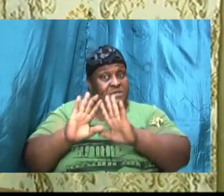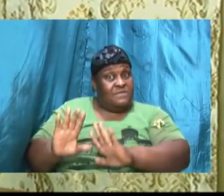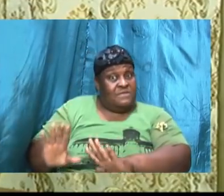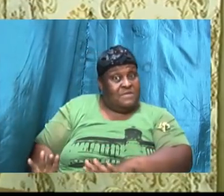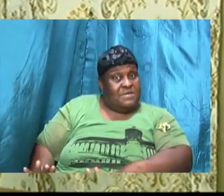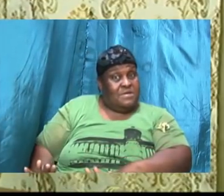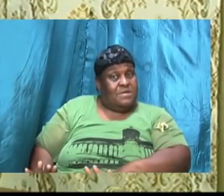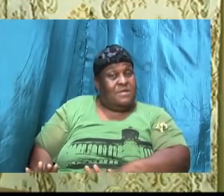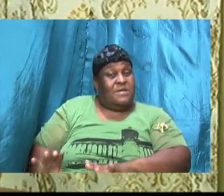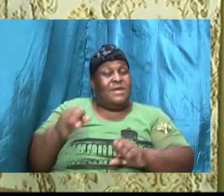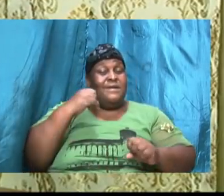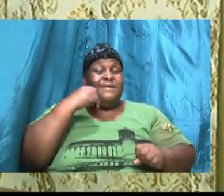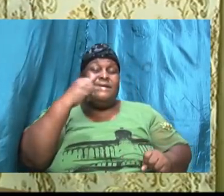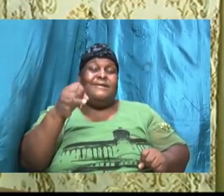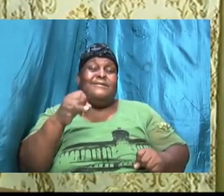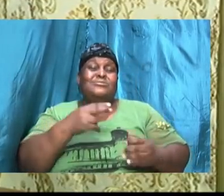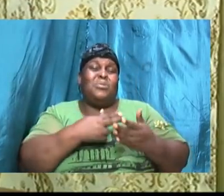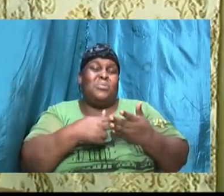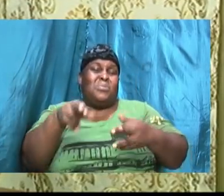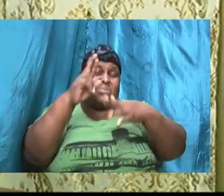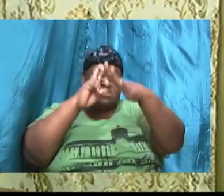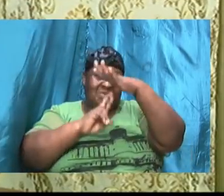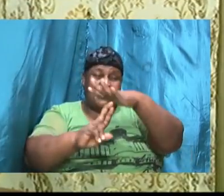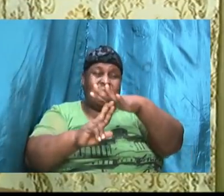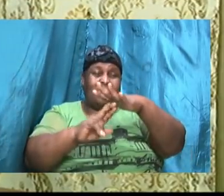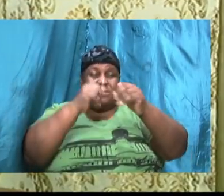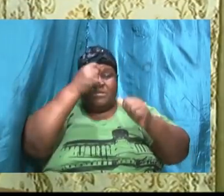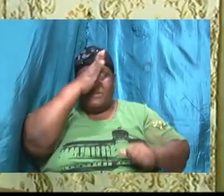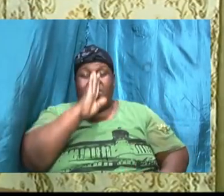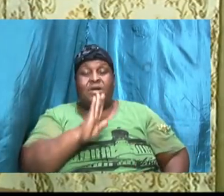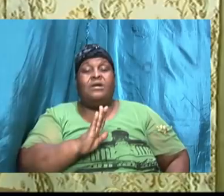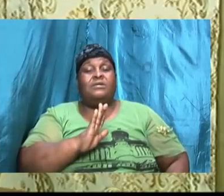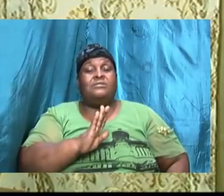is a holy respect for God,